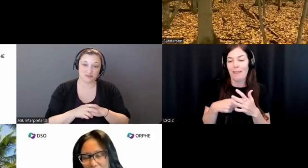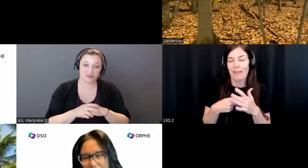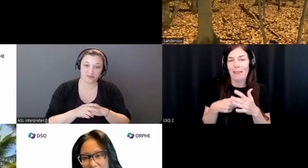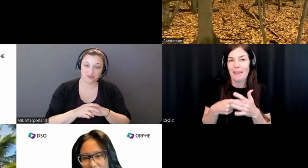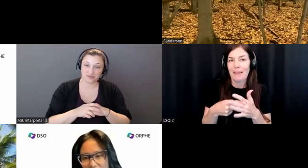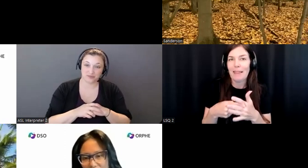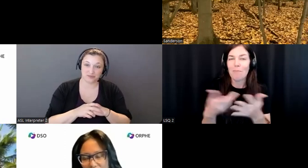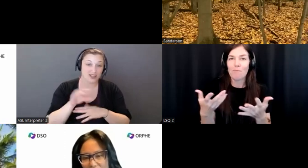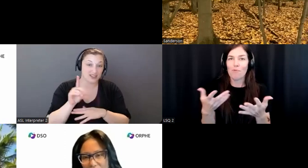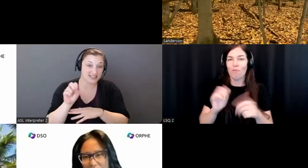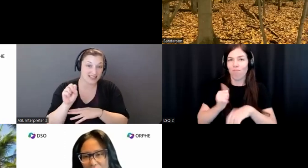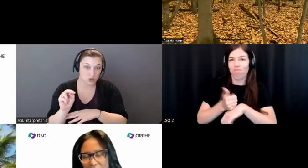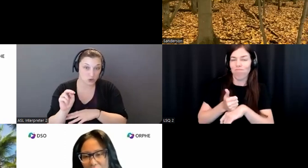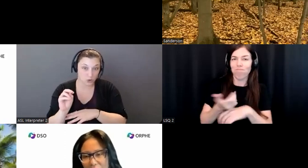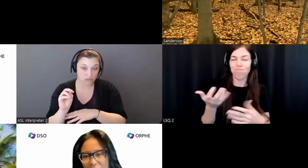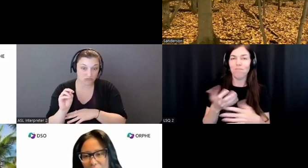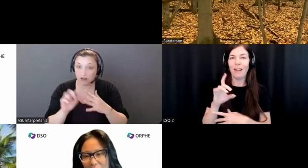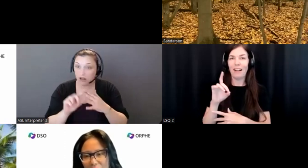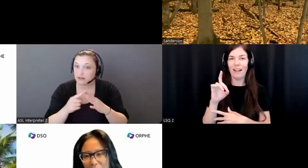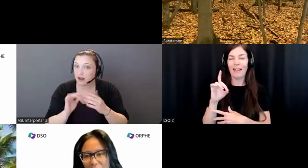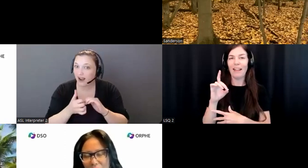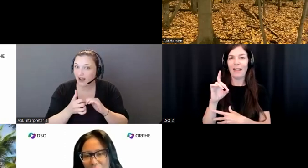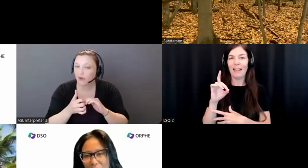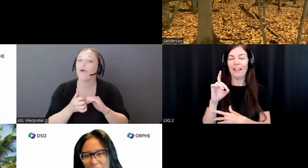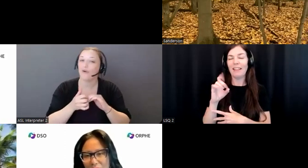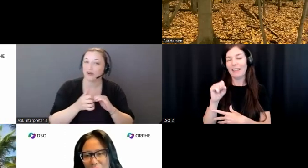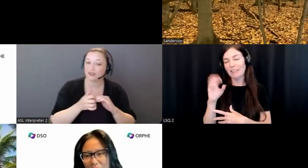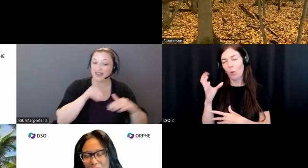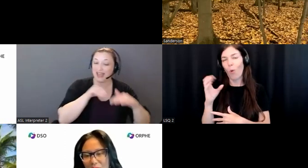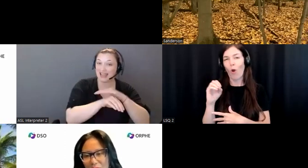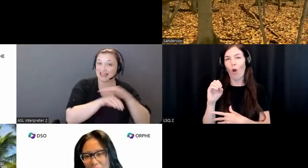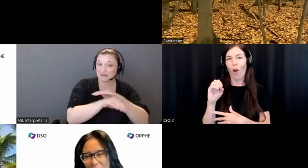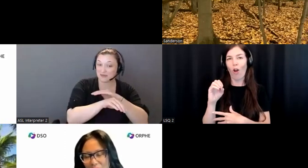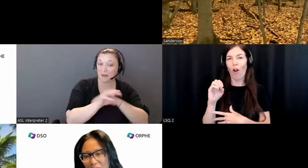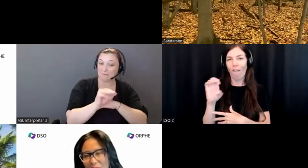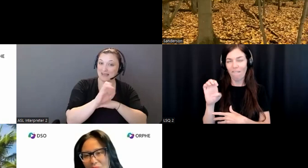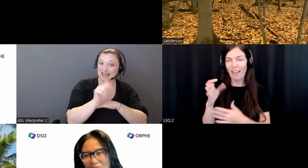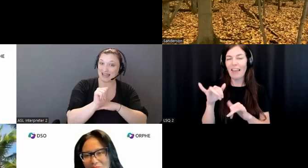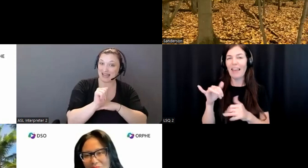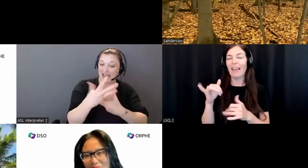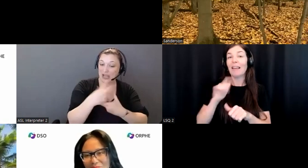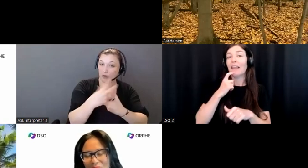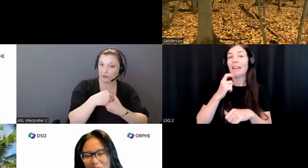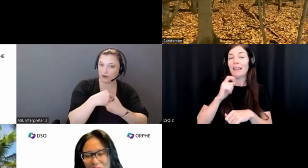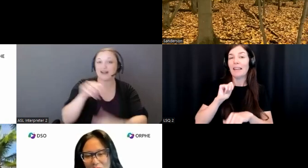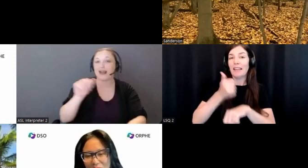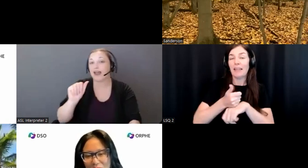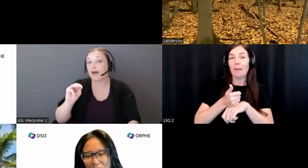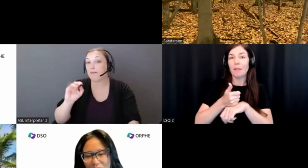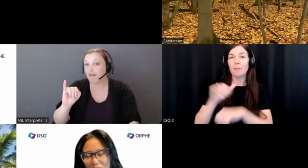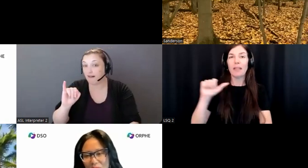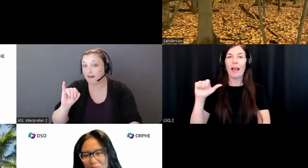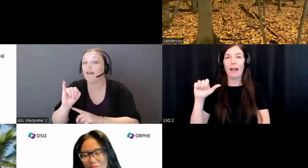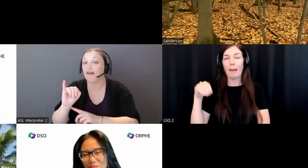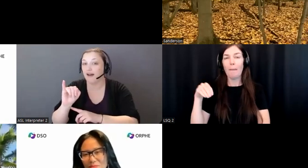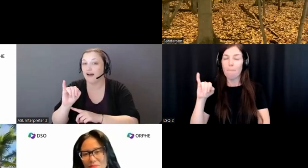was actually incubated by Accessible Media Incorporated, AMI, and became an independent organization